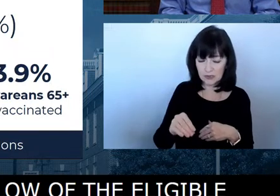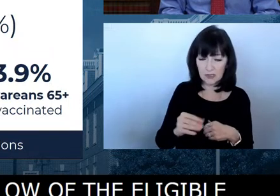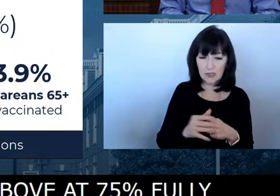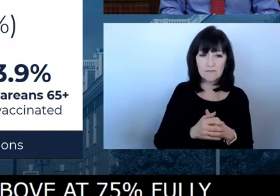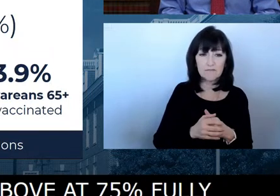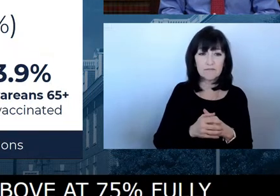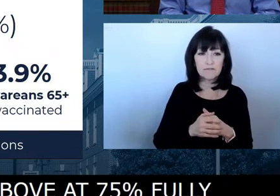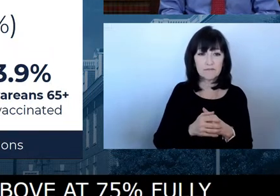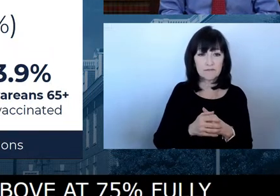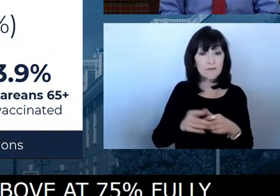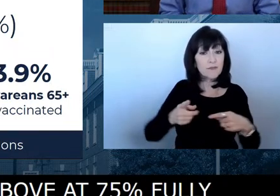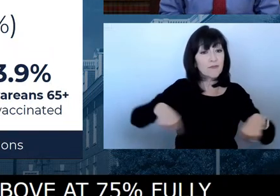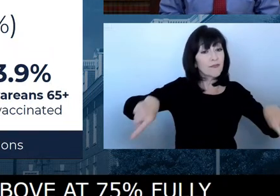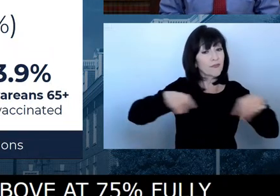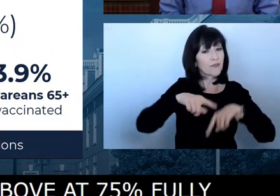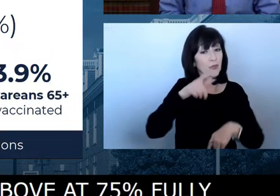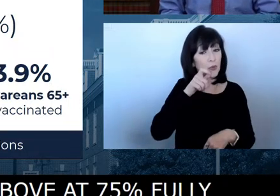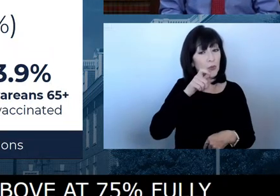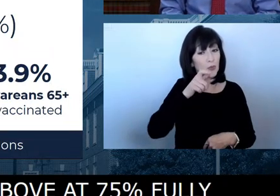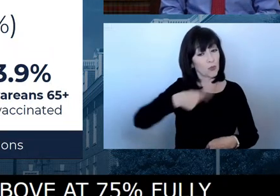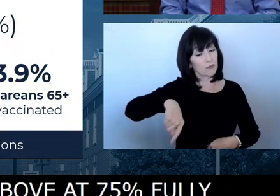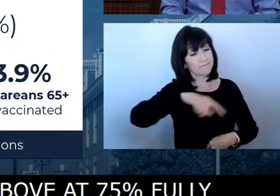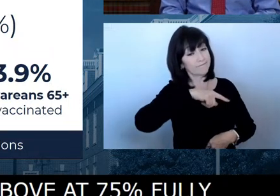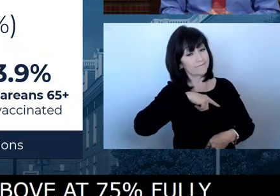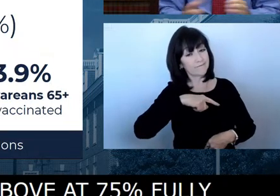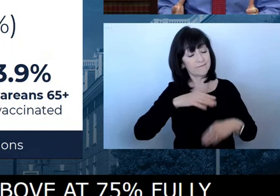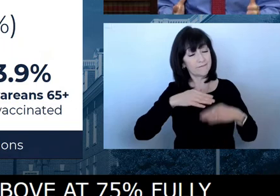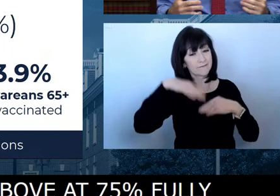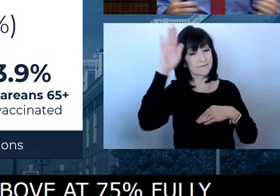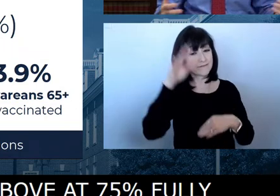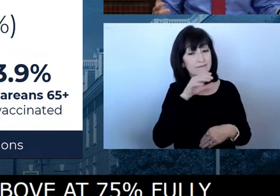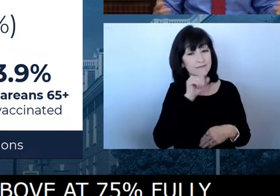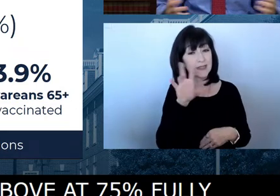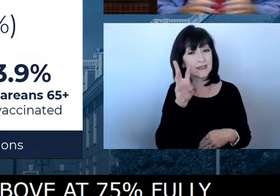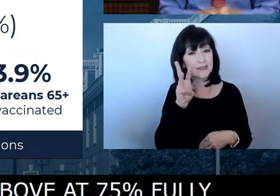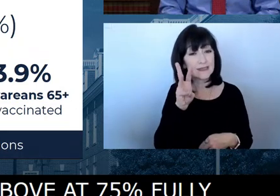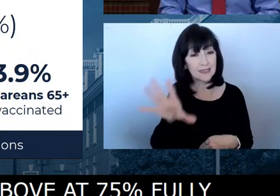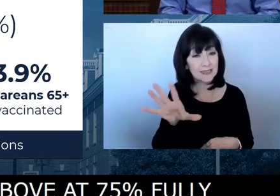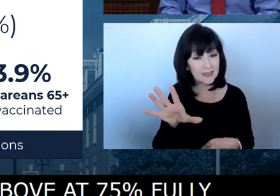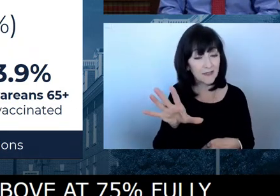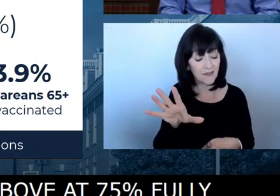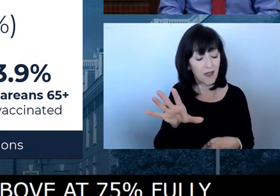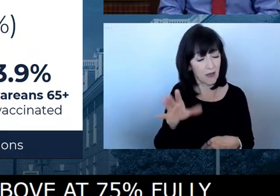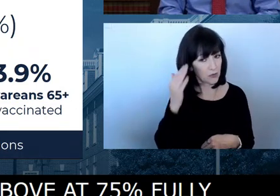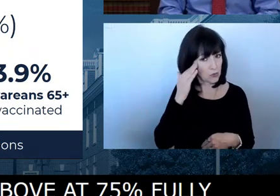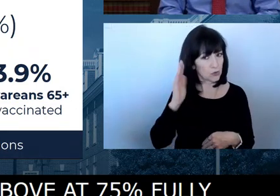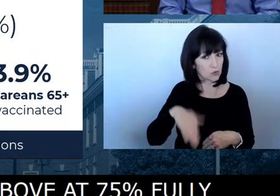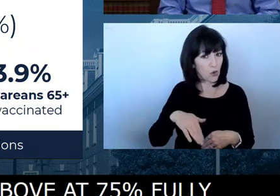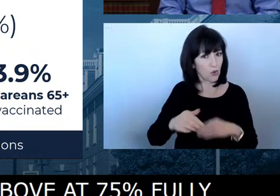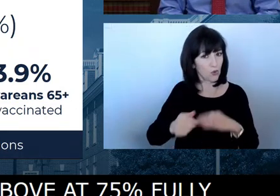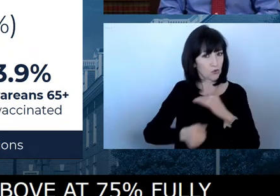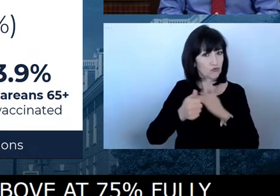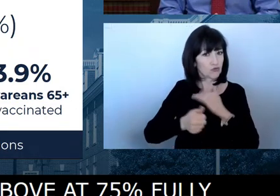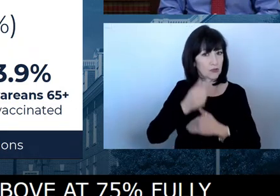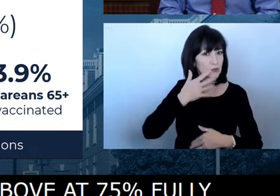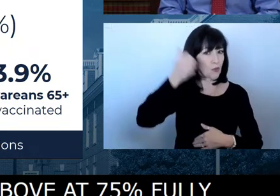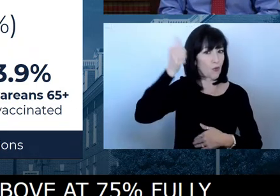And those of us who are 65 and older, we know the risks to ourselves, and we're therefore